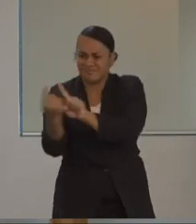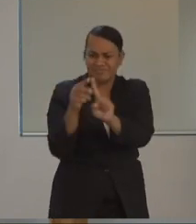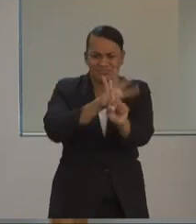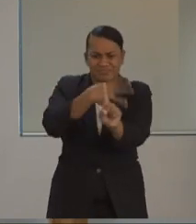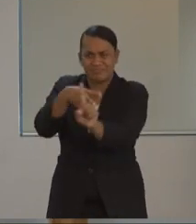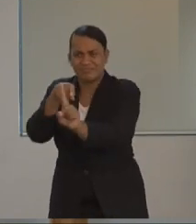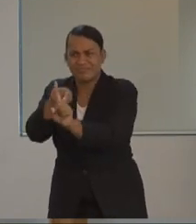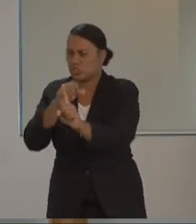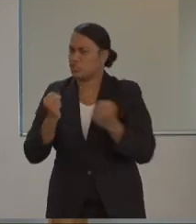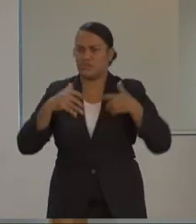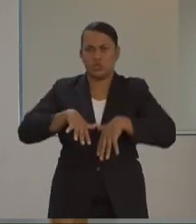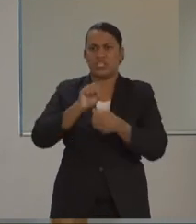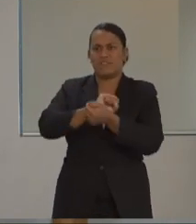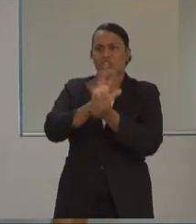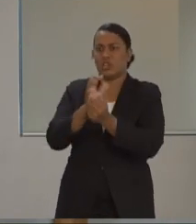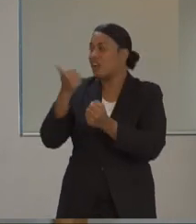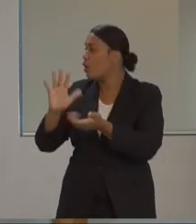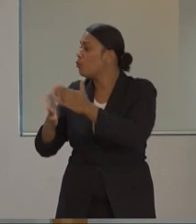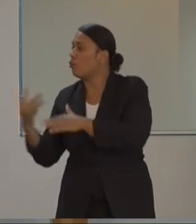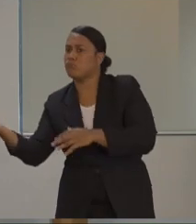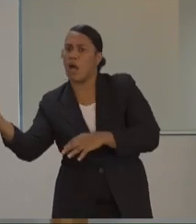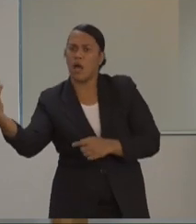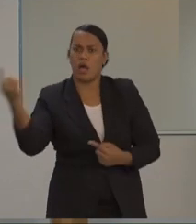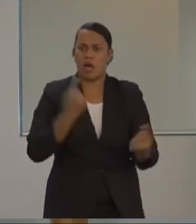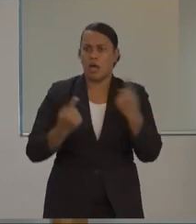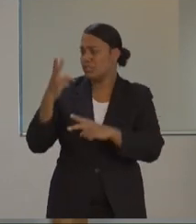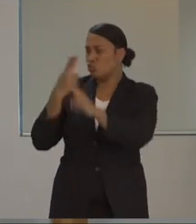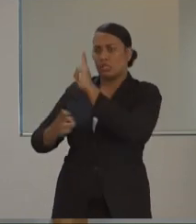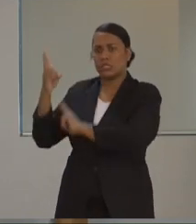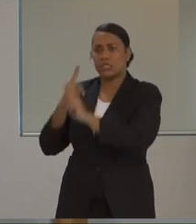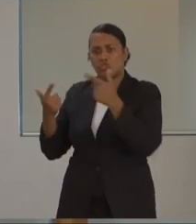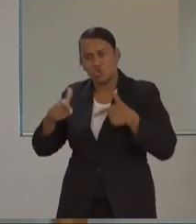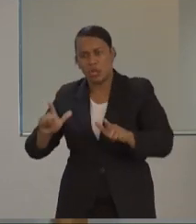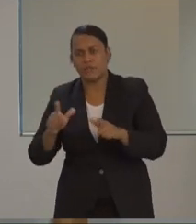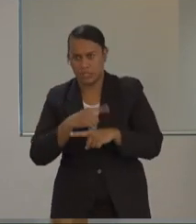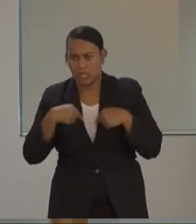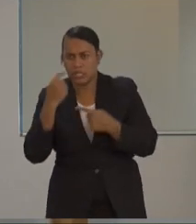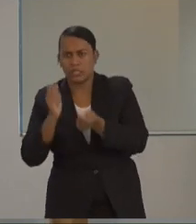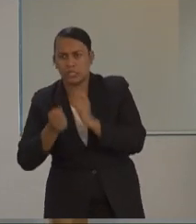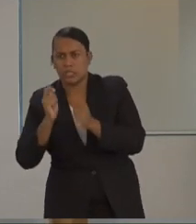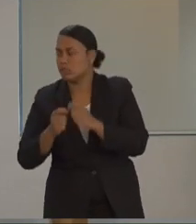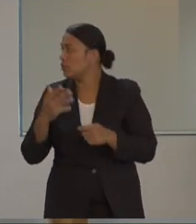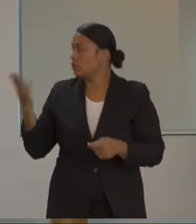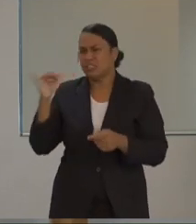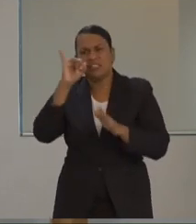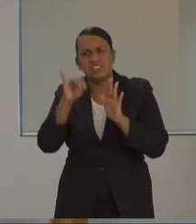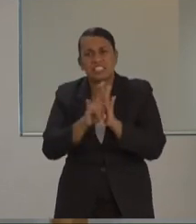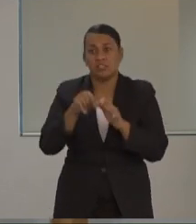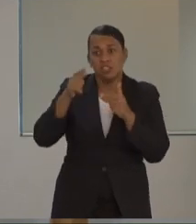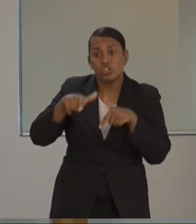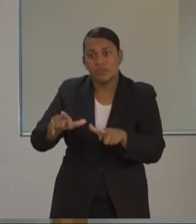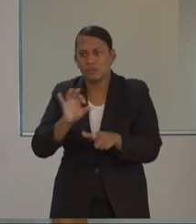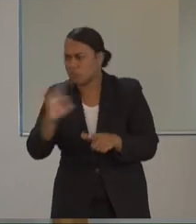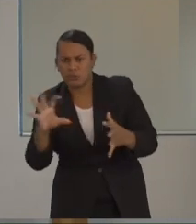who are in the community, who have a history of travel, or who are in contact with somebody who's had a history of travel,